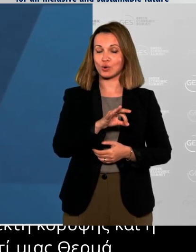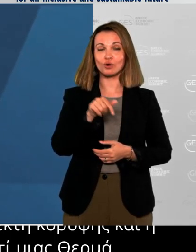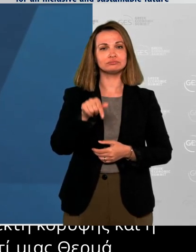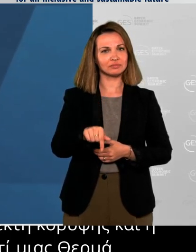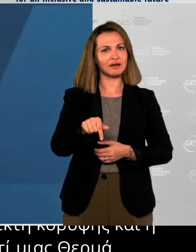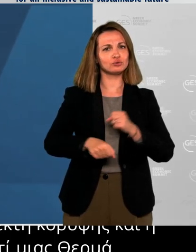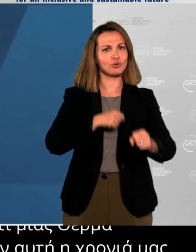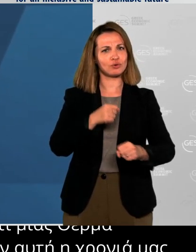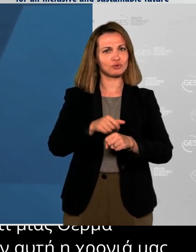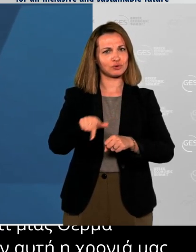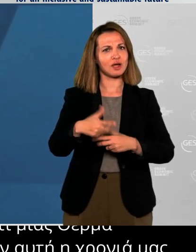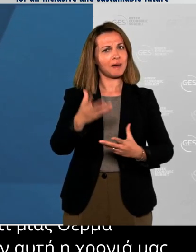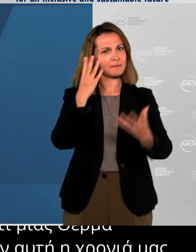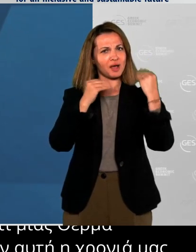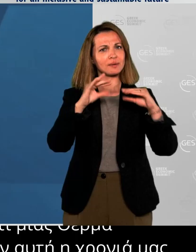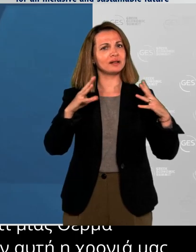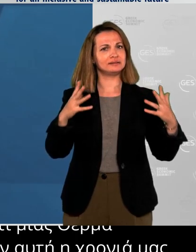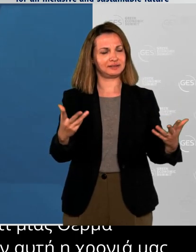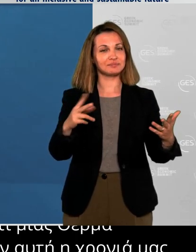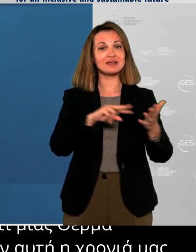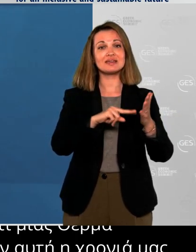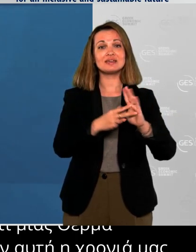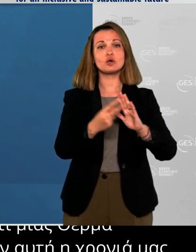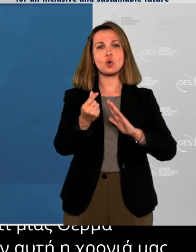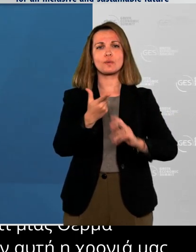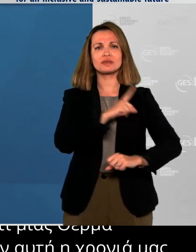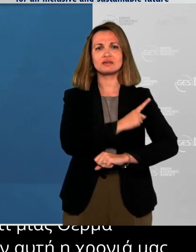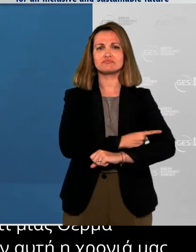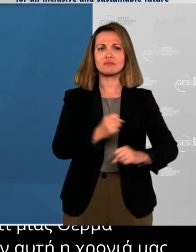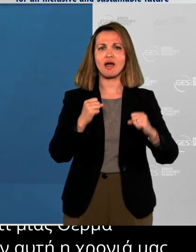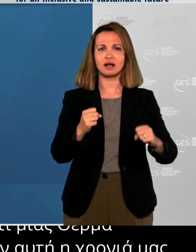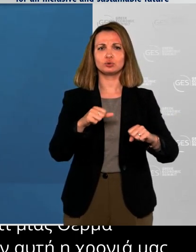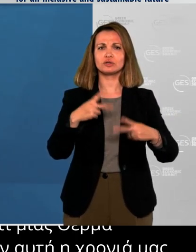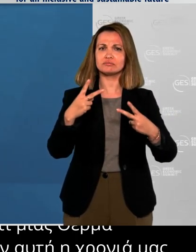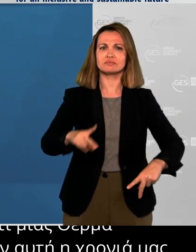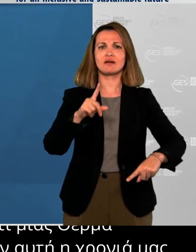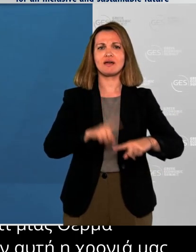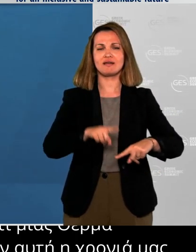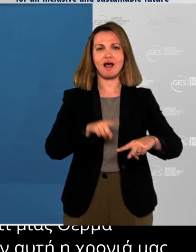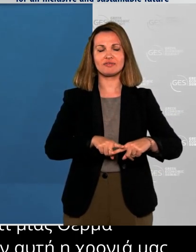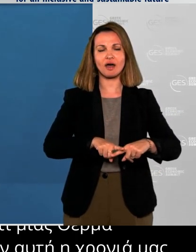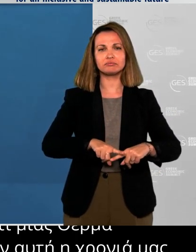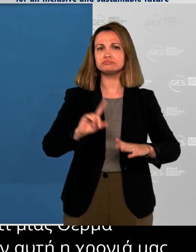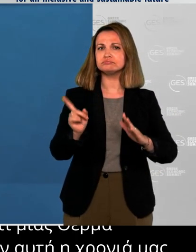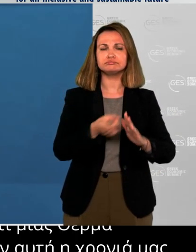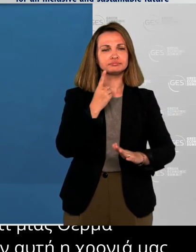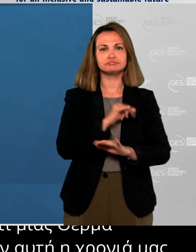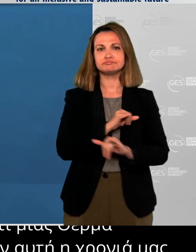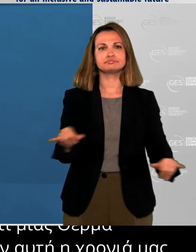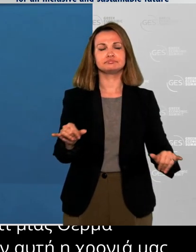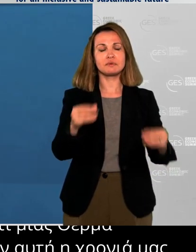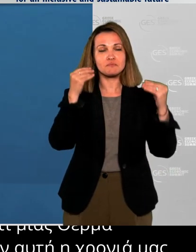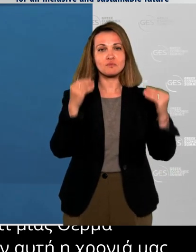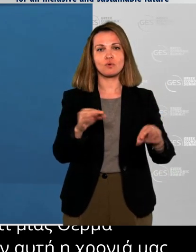economic resilience and fortitude knows no bounds. Under Prime Minister Mitsotakis' leadership, the Greek